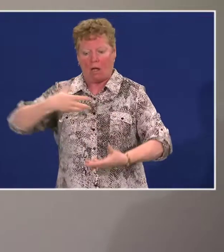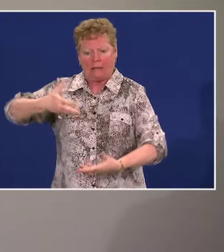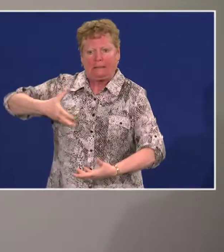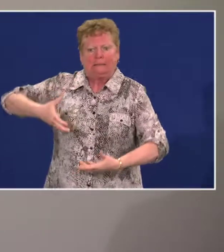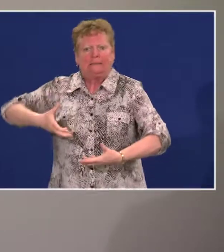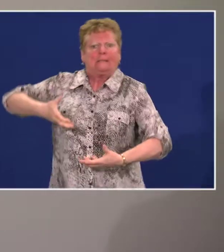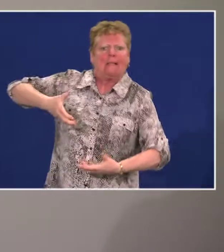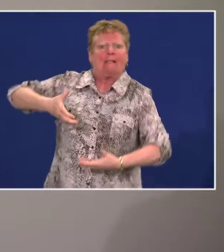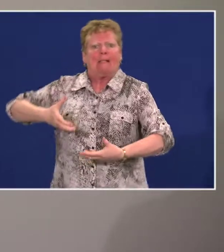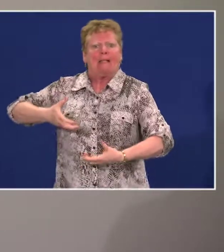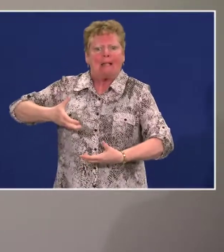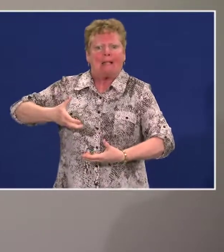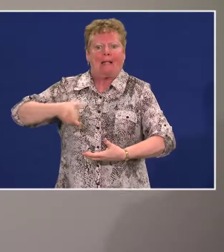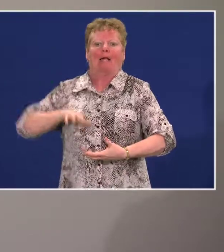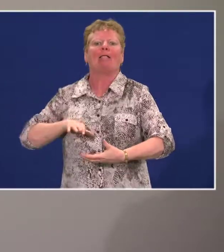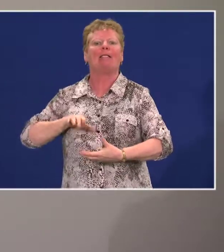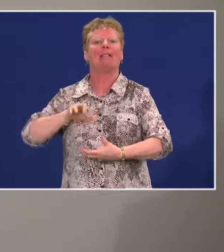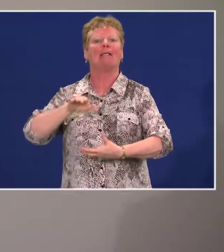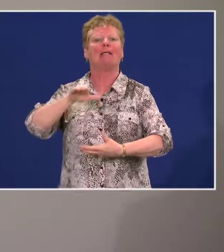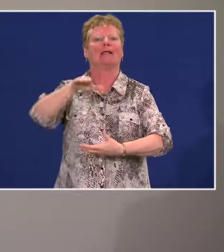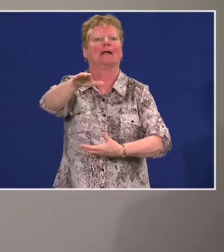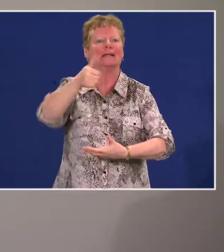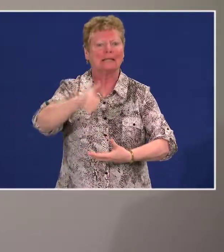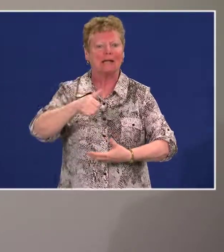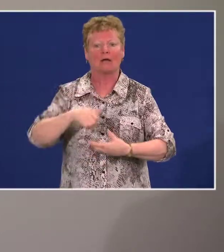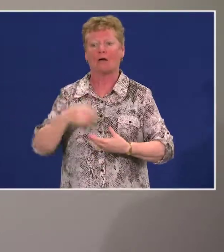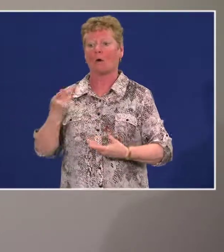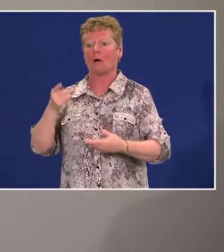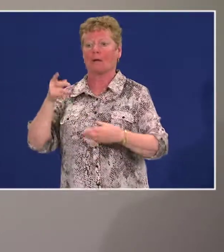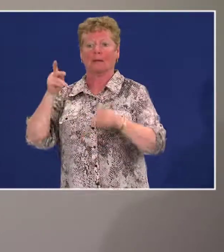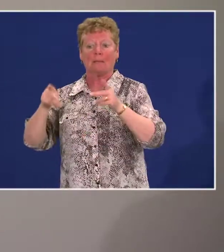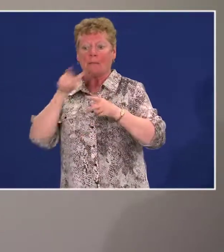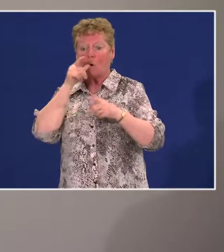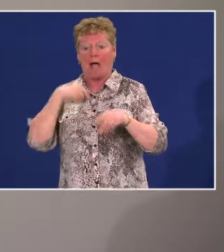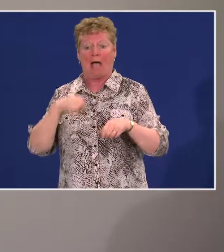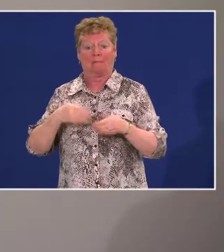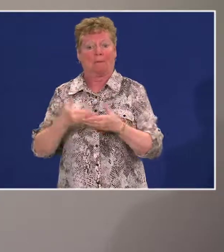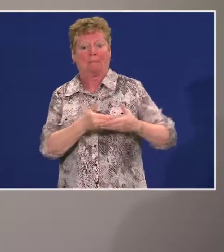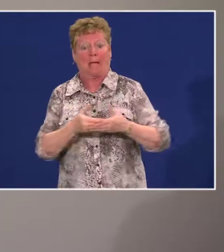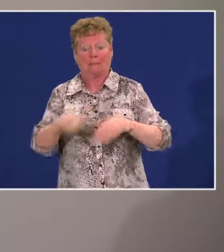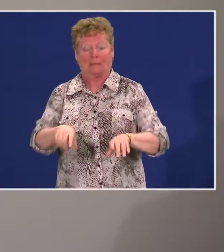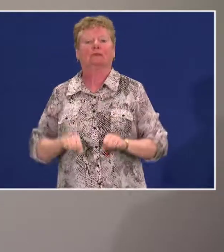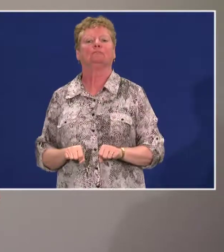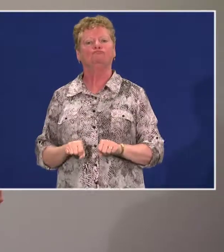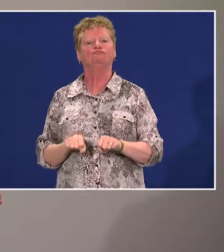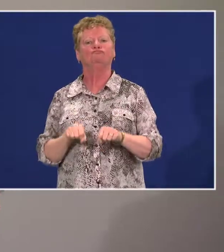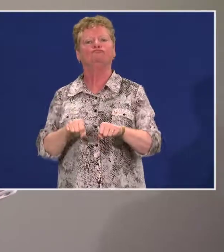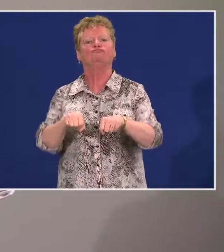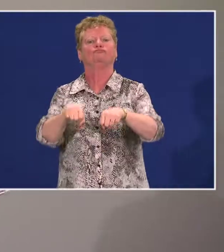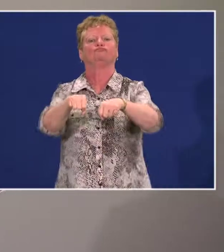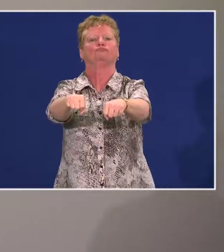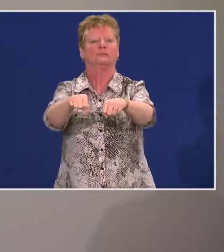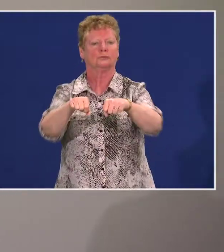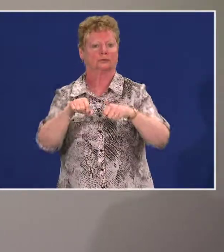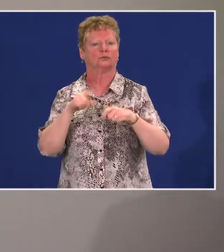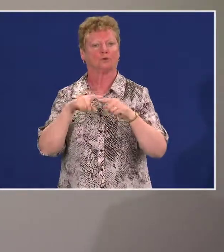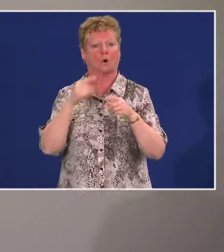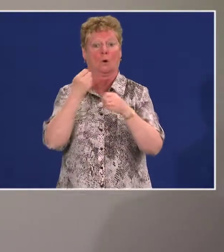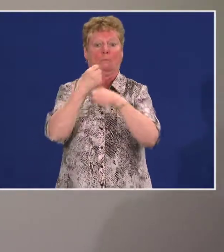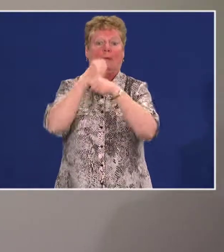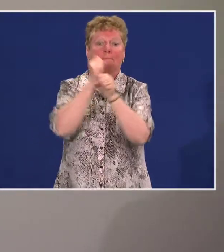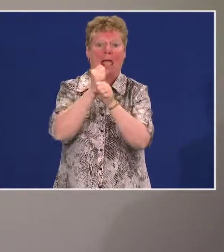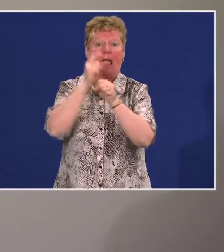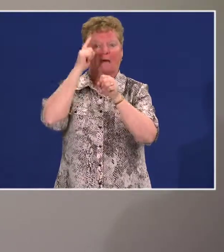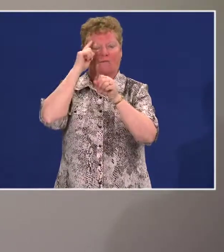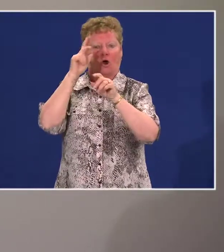It's mothers or fathers who are pushing strollers. It's universally designed so that we can